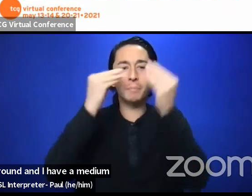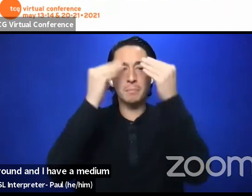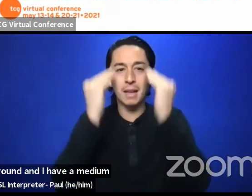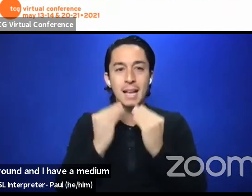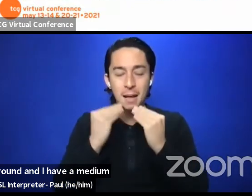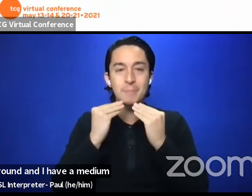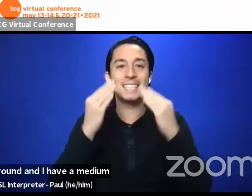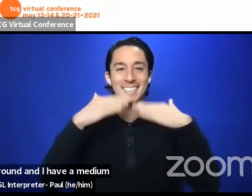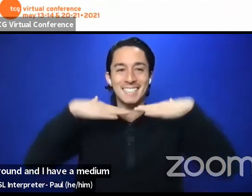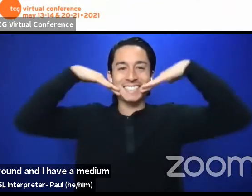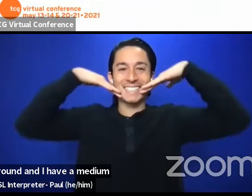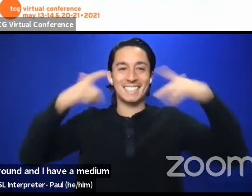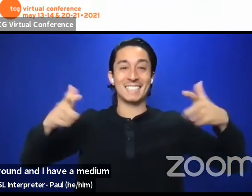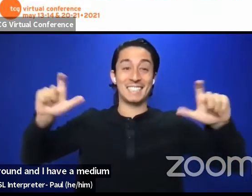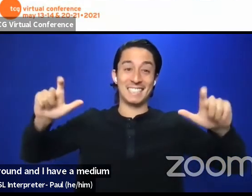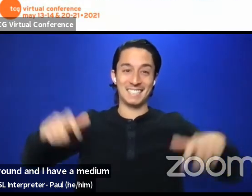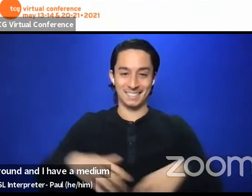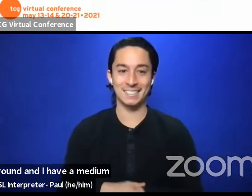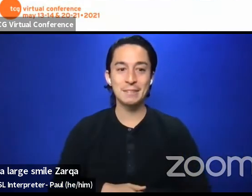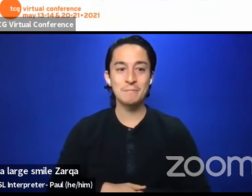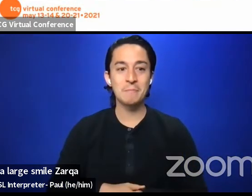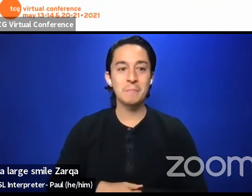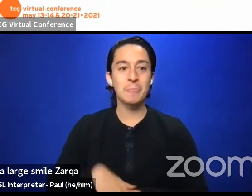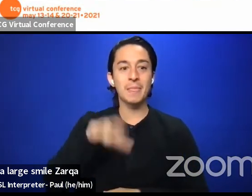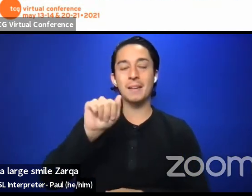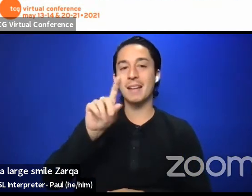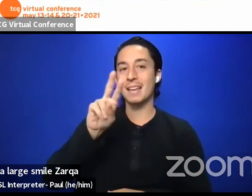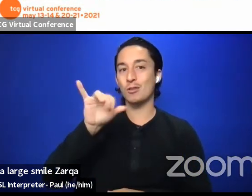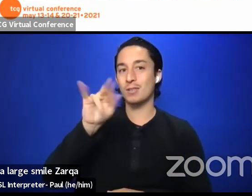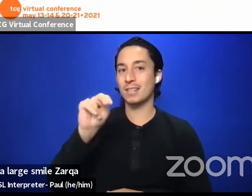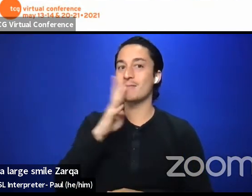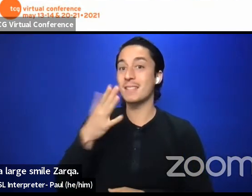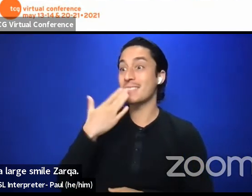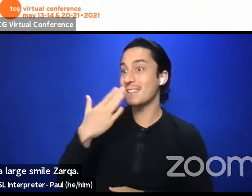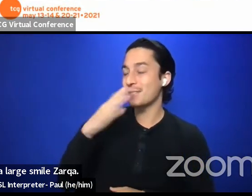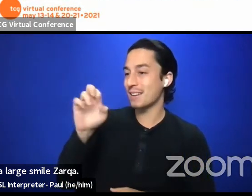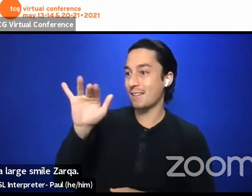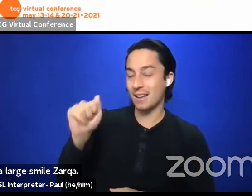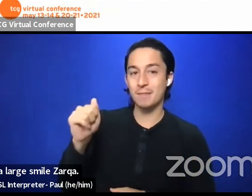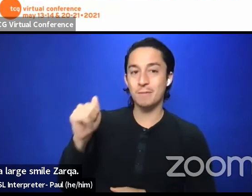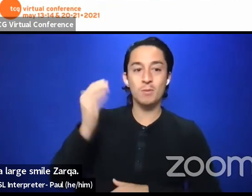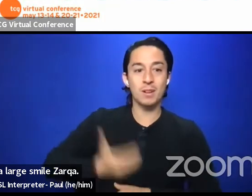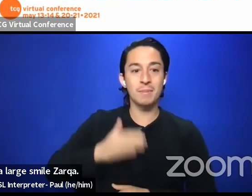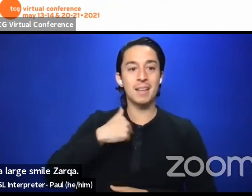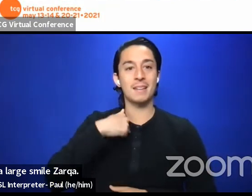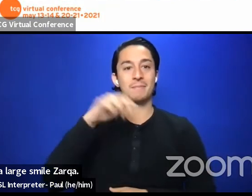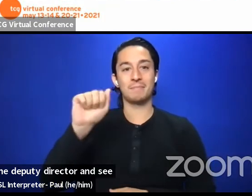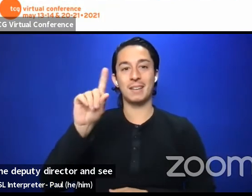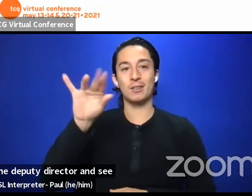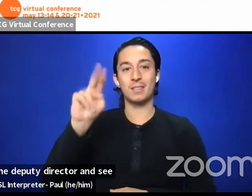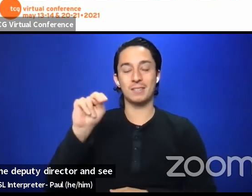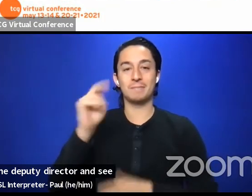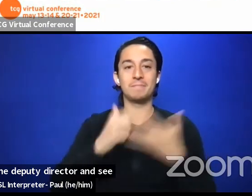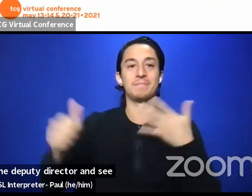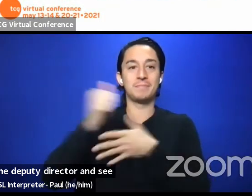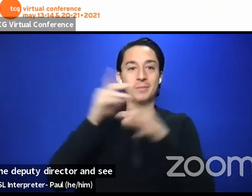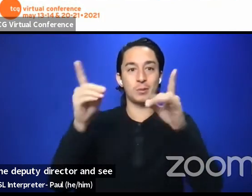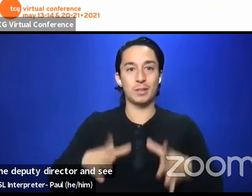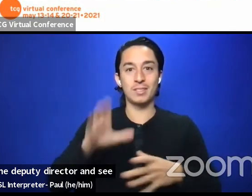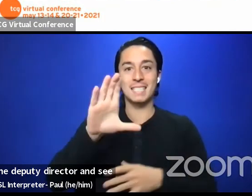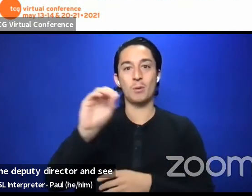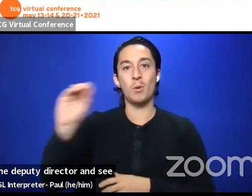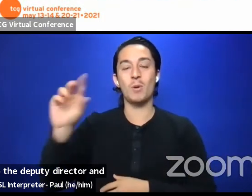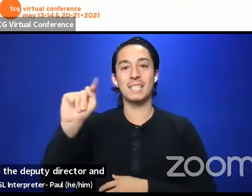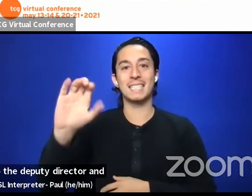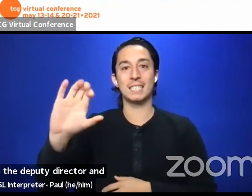smile. Thanks, Erica. Welcome. I'm Adrian Badu, the Deputy Director and COO of TCG, and